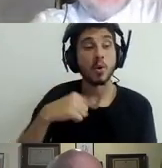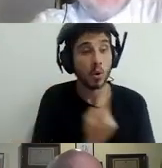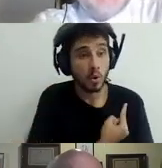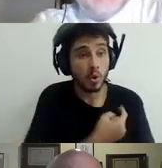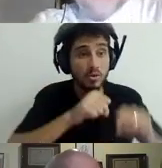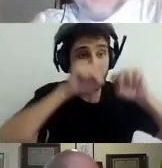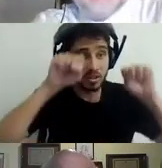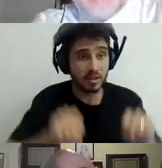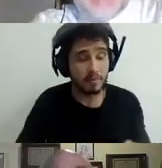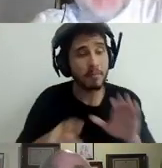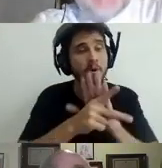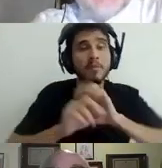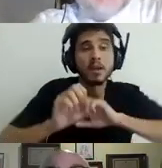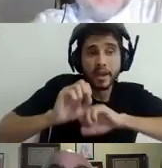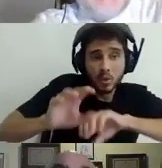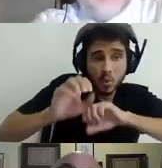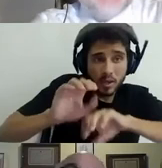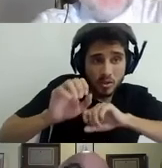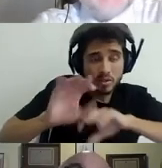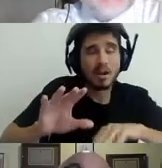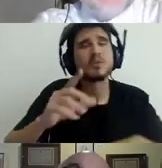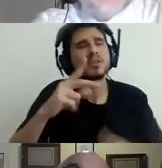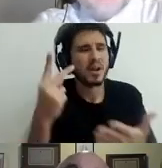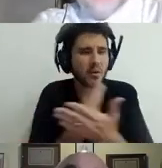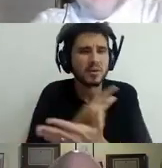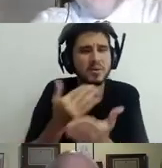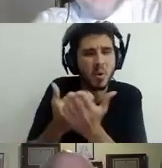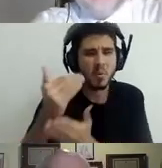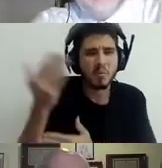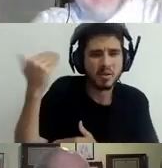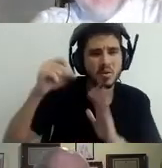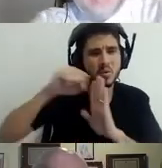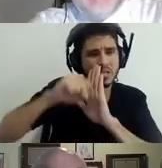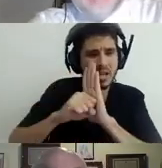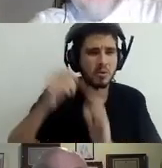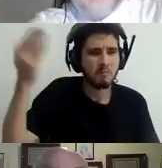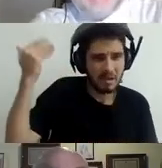They are very standardized. They have an one size fits all approach.